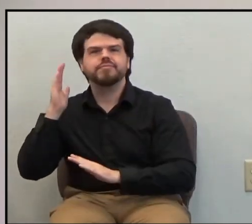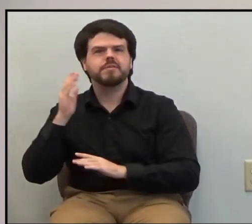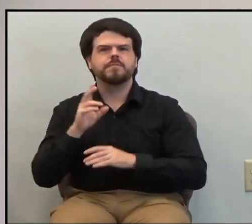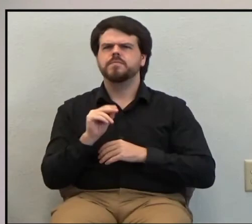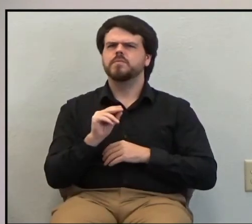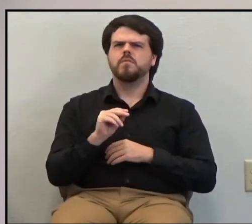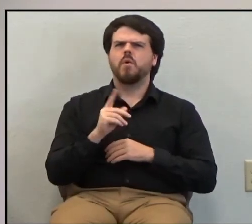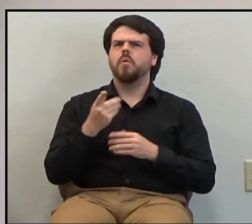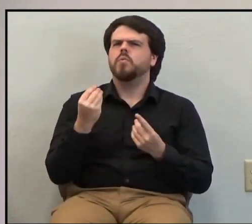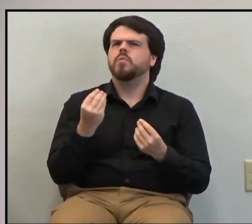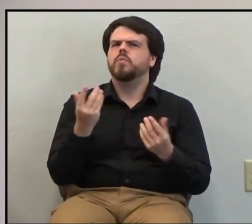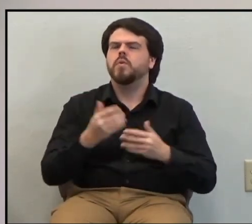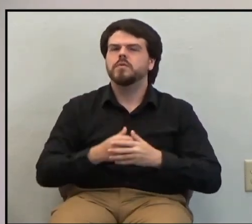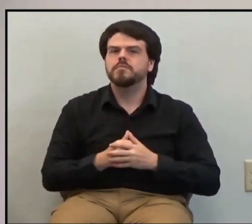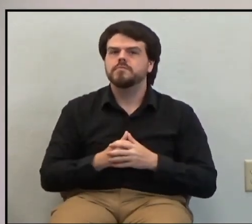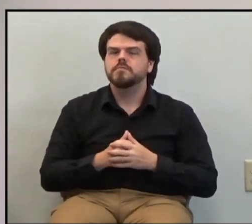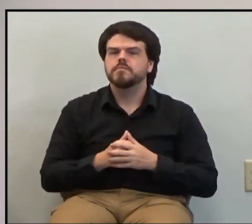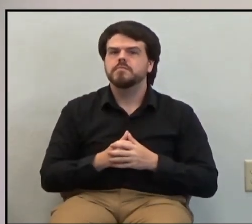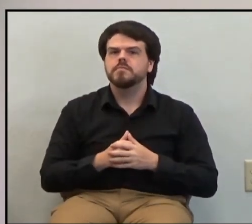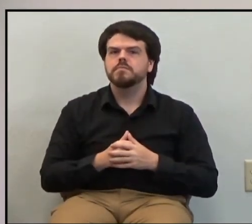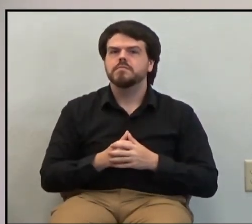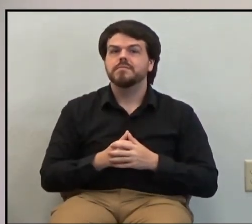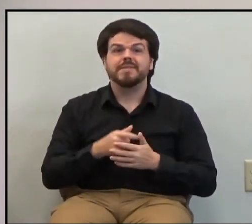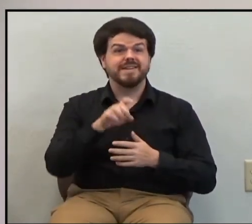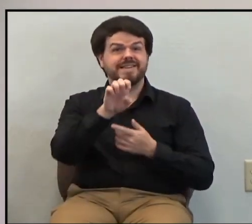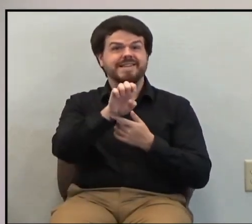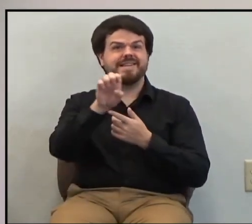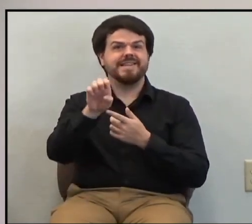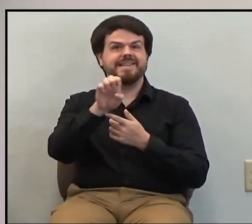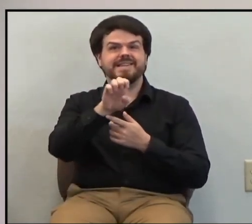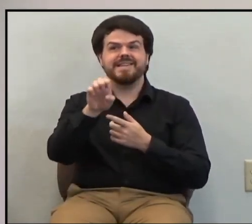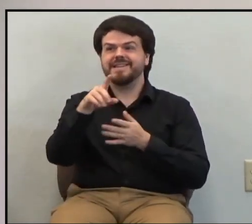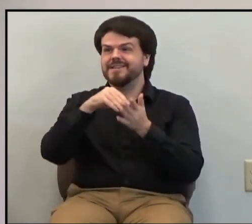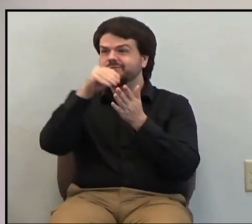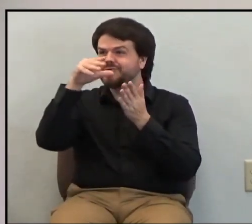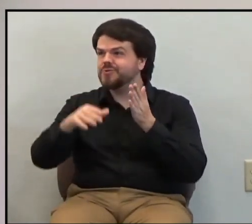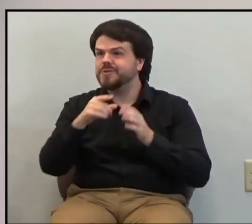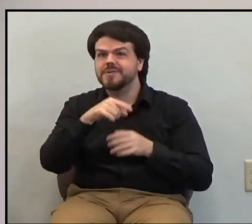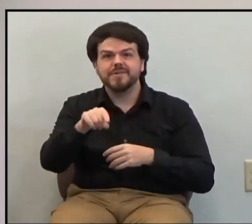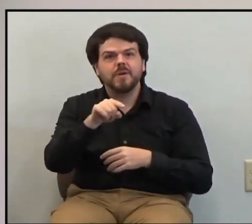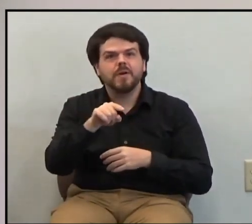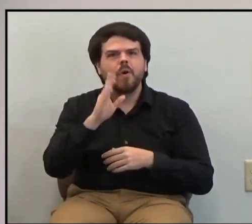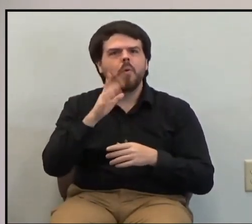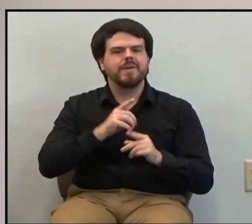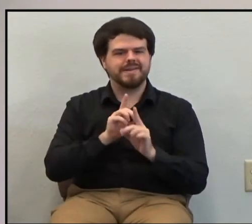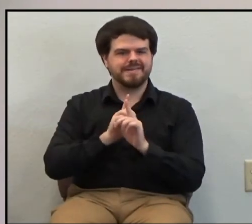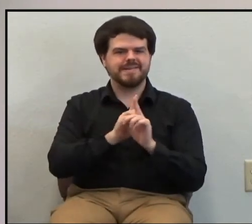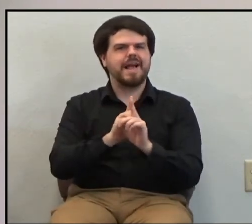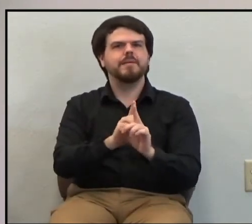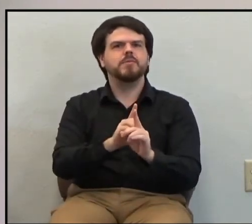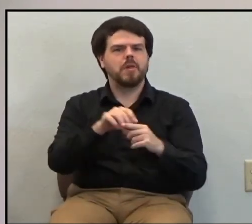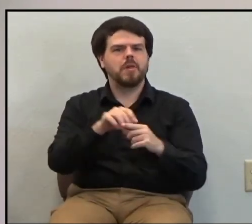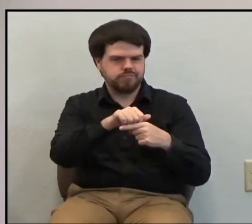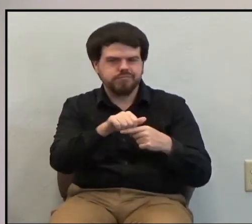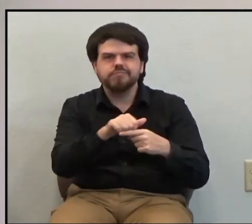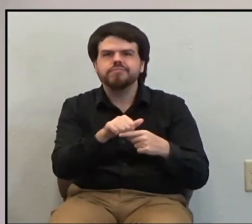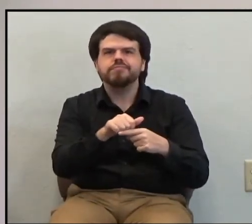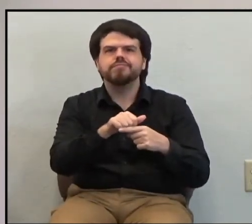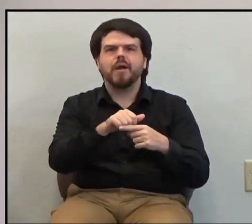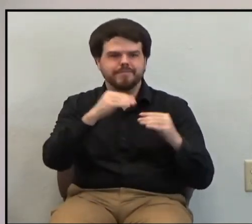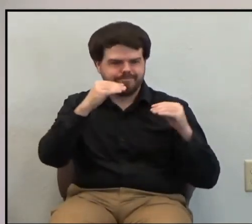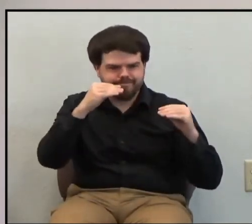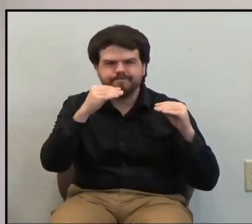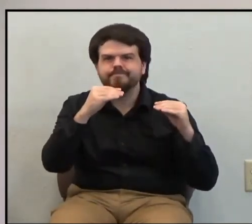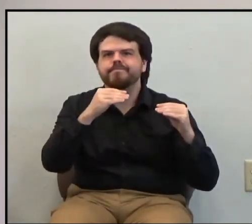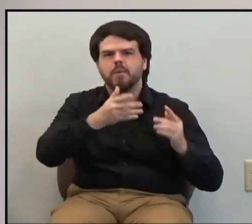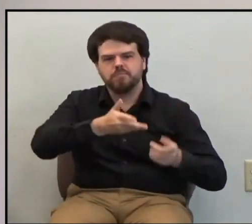but what do we do, brothers and sisters, my EE disciples? We disciple them, we train them, we raise them up